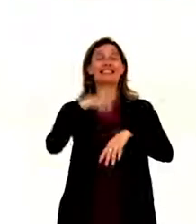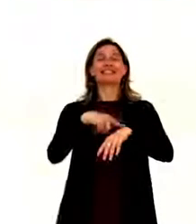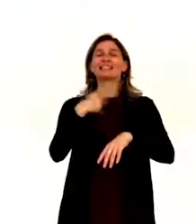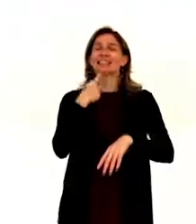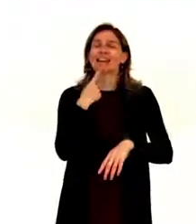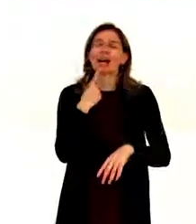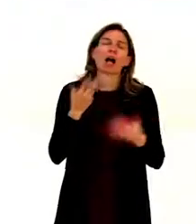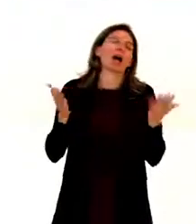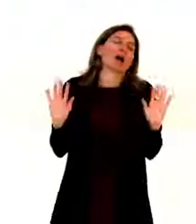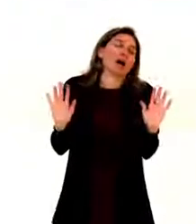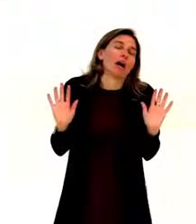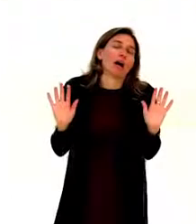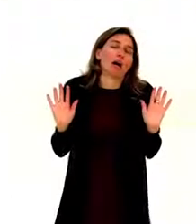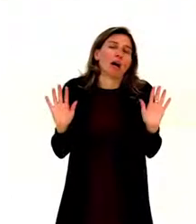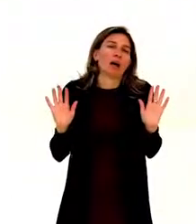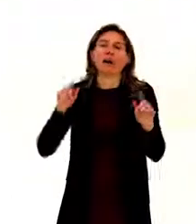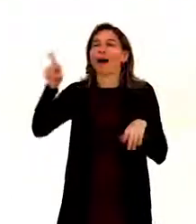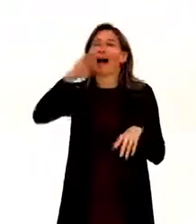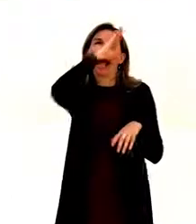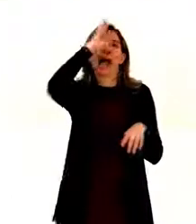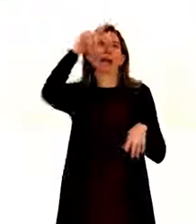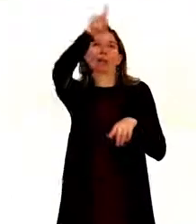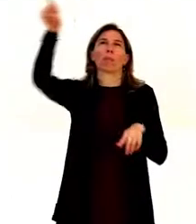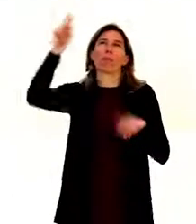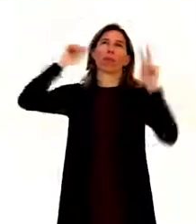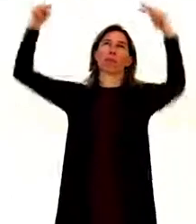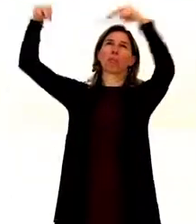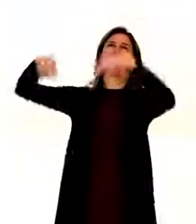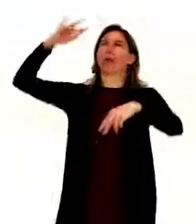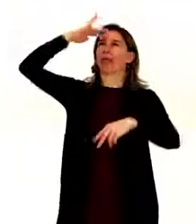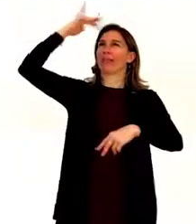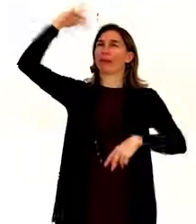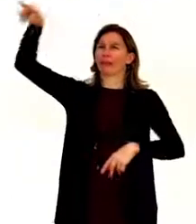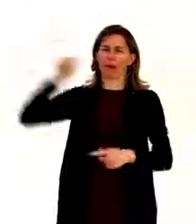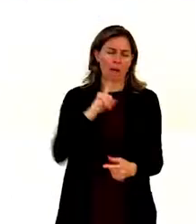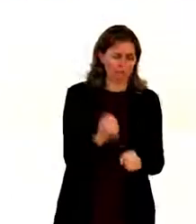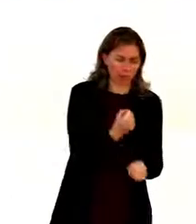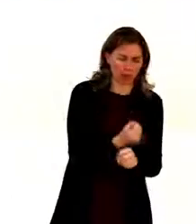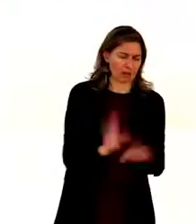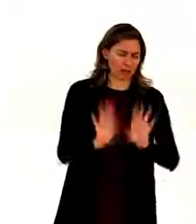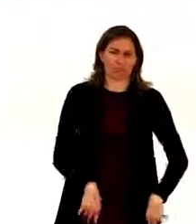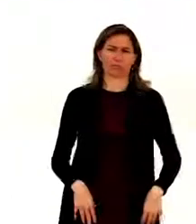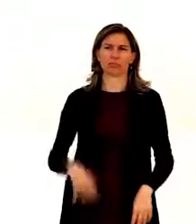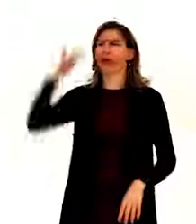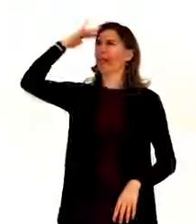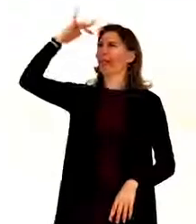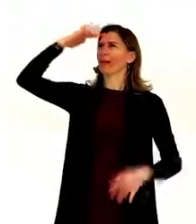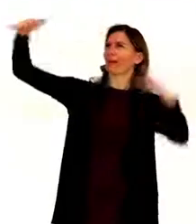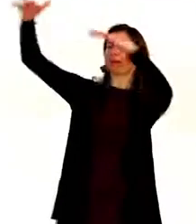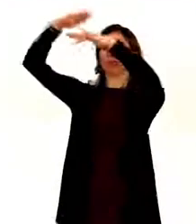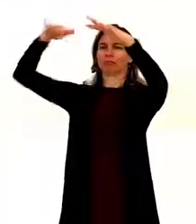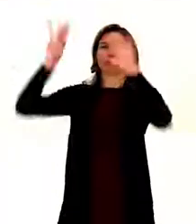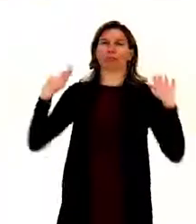the academicians will look at it from the theoretical, not the practical point of view. They said at that point